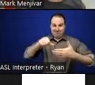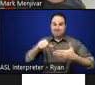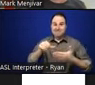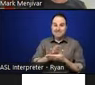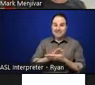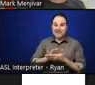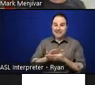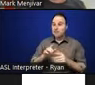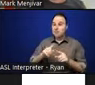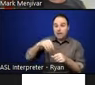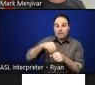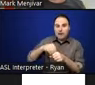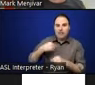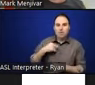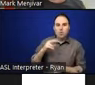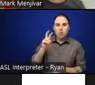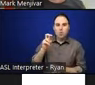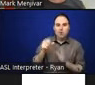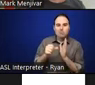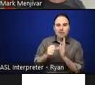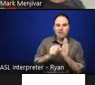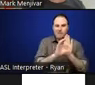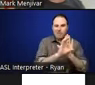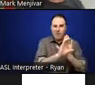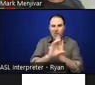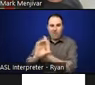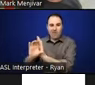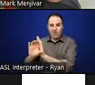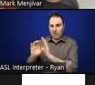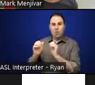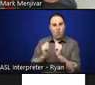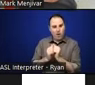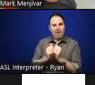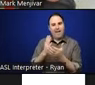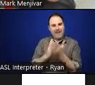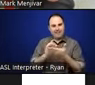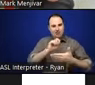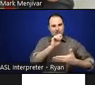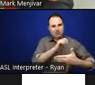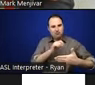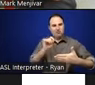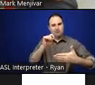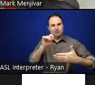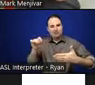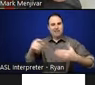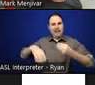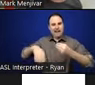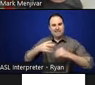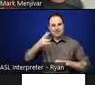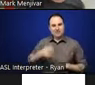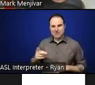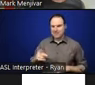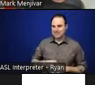200 pages of these photographs with the handwritten, you know, writing on it. And then there's, here's some